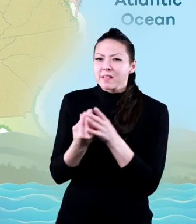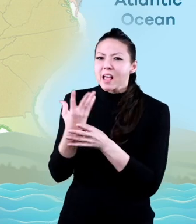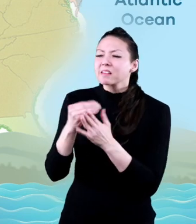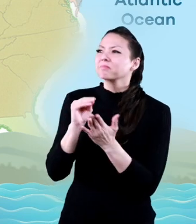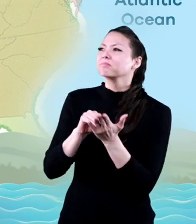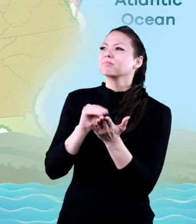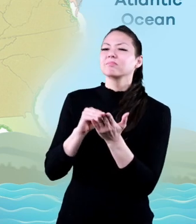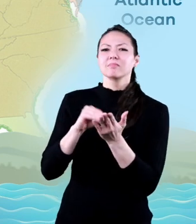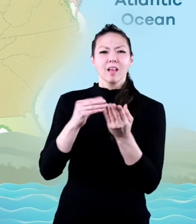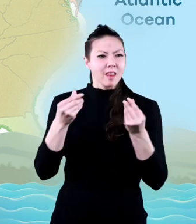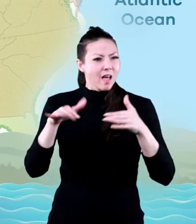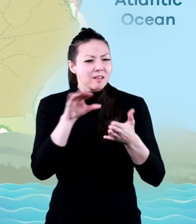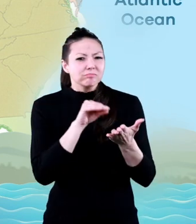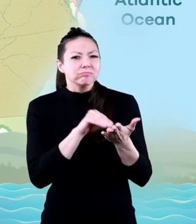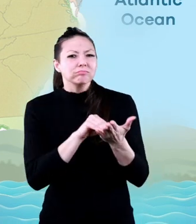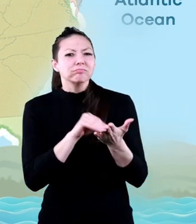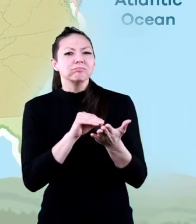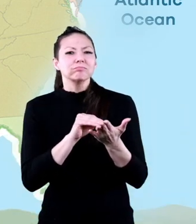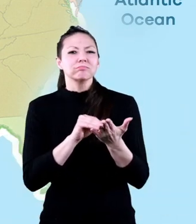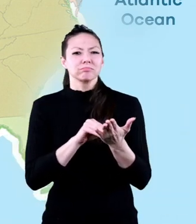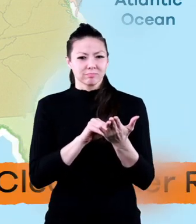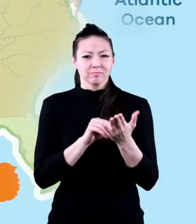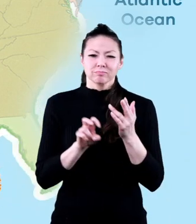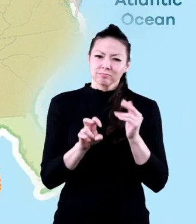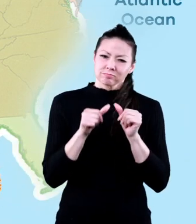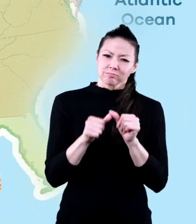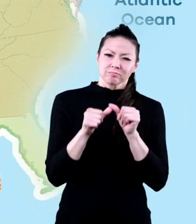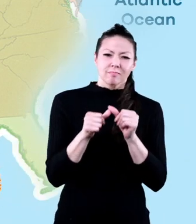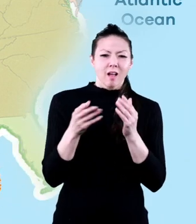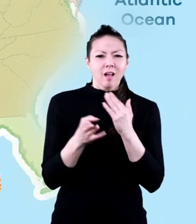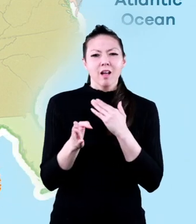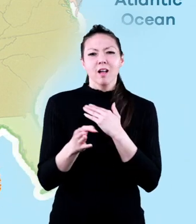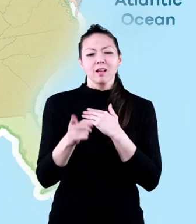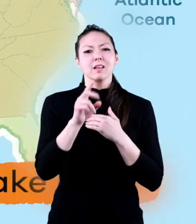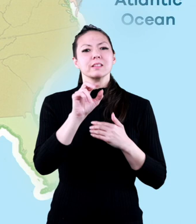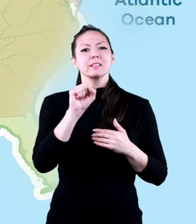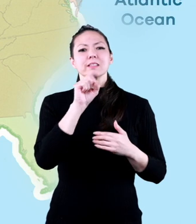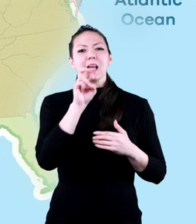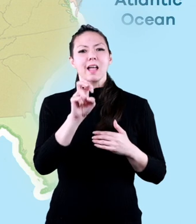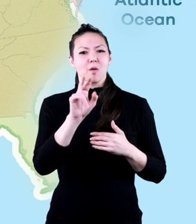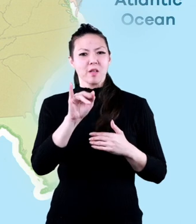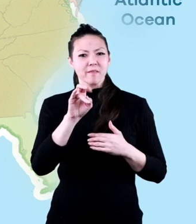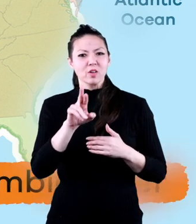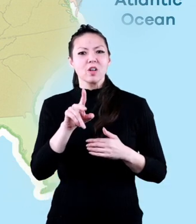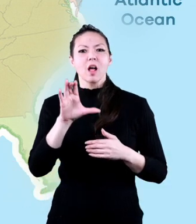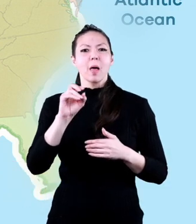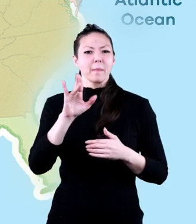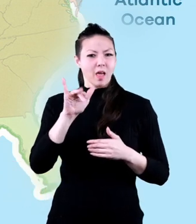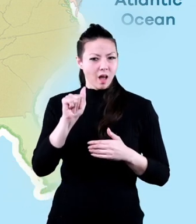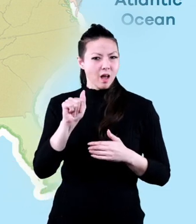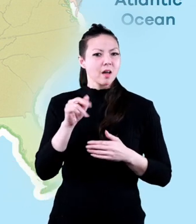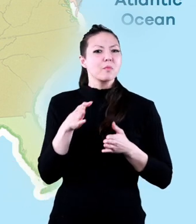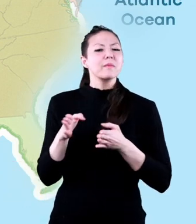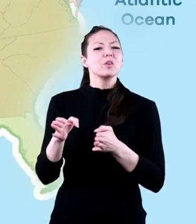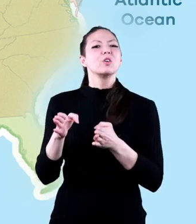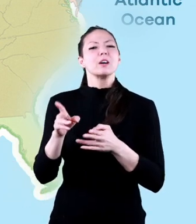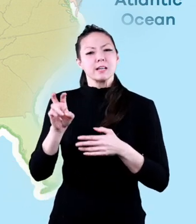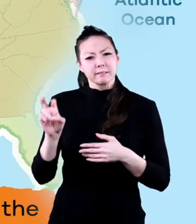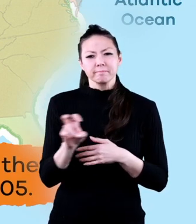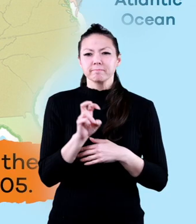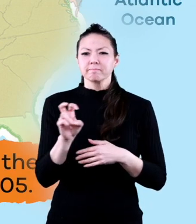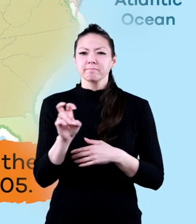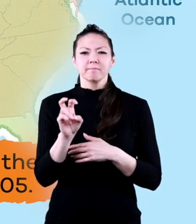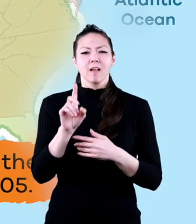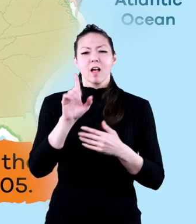and geography. After traveling on the Clearwater River, Snake River, and Columbia River,